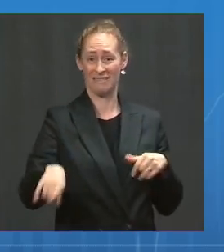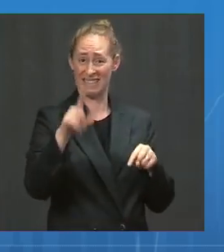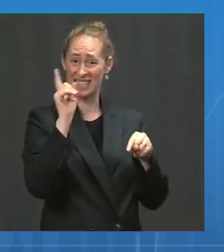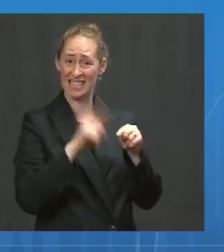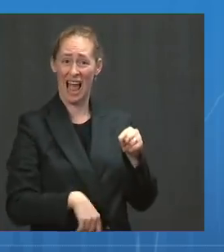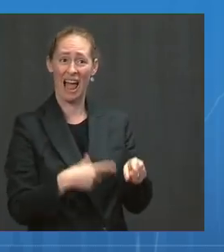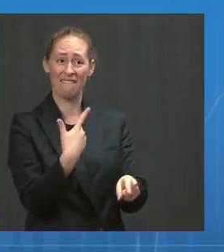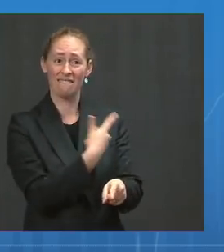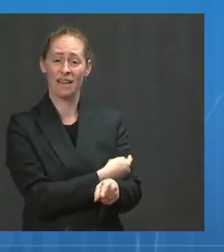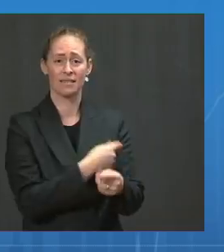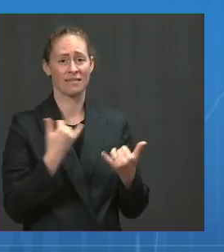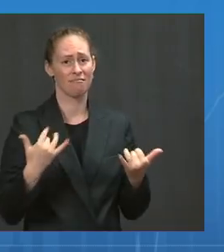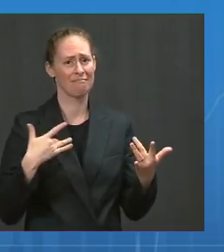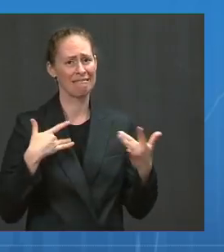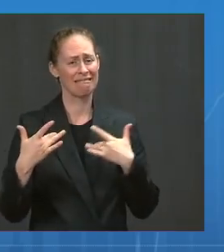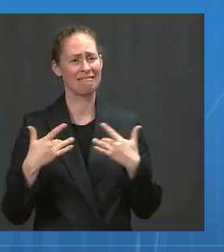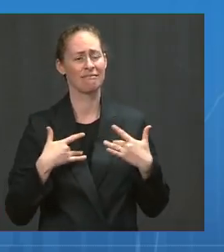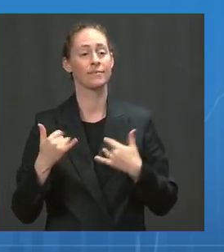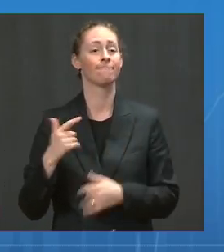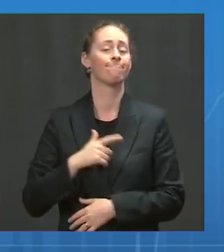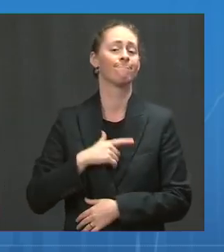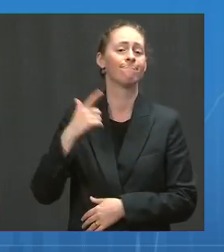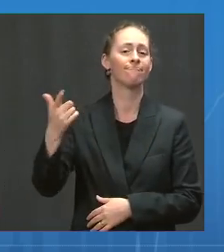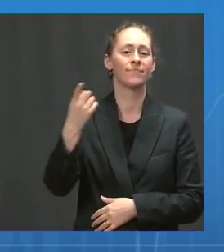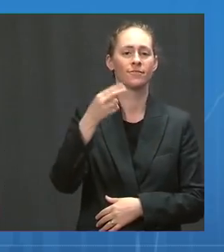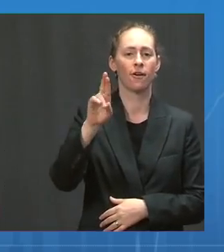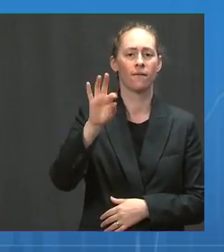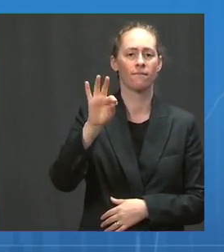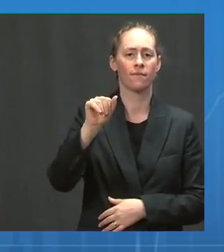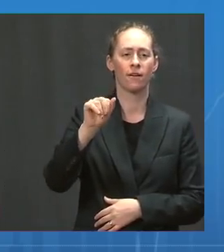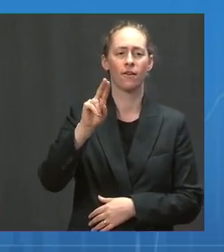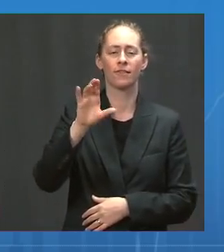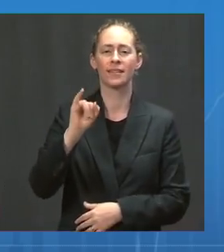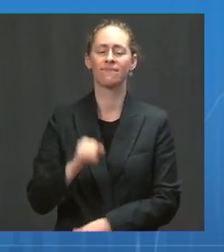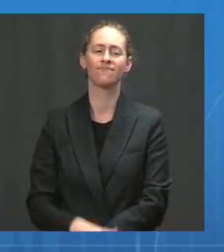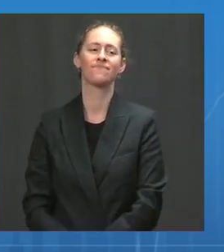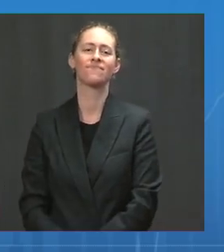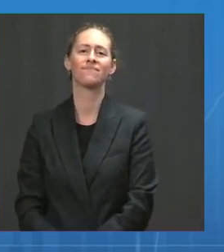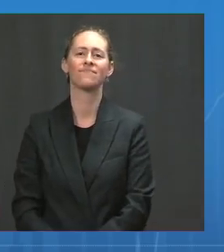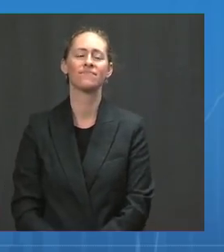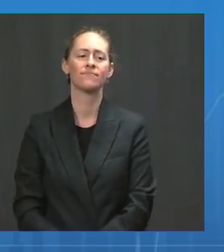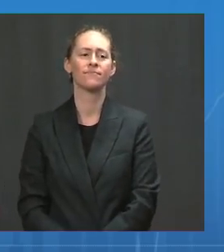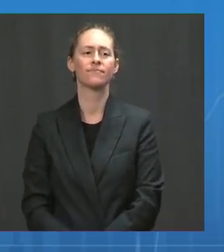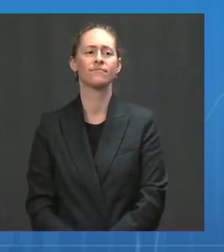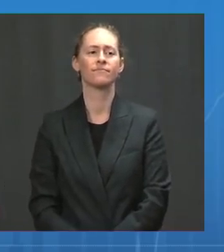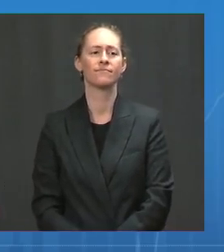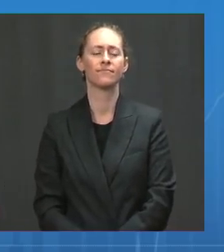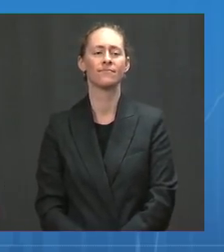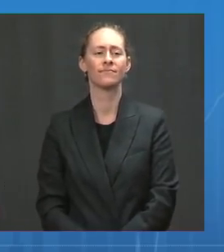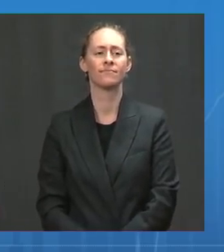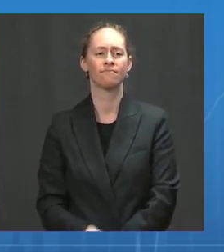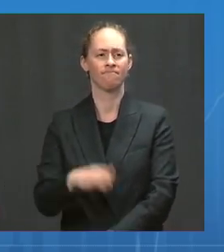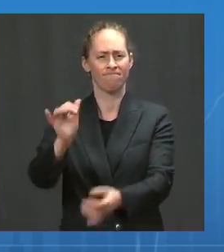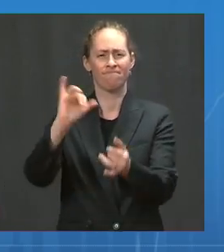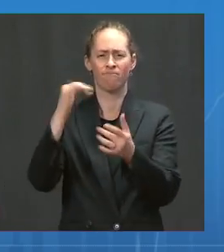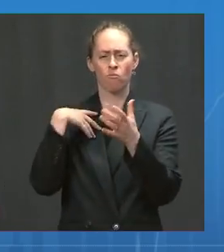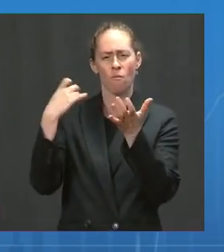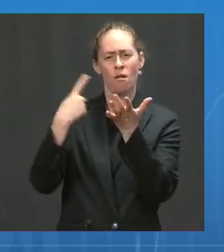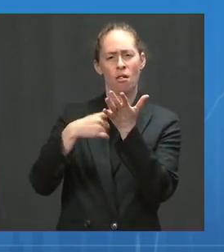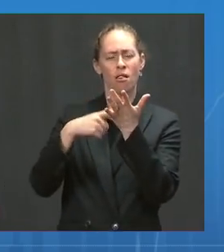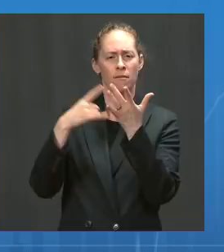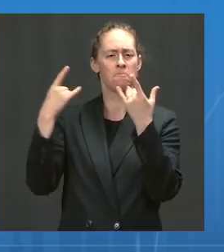to Dr. Fauci. Dr. Thank you very much, Dr. Walensky. I'd like to continue along the lines that Dr. Walensky